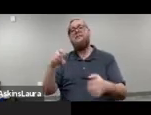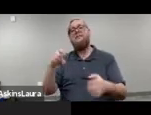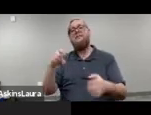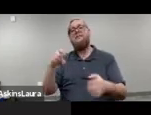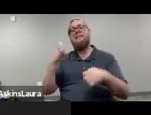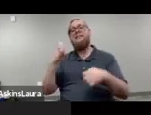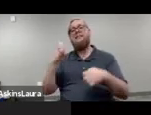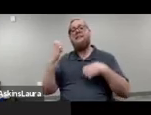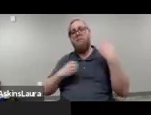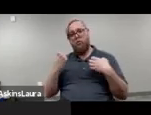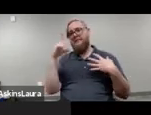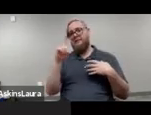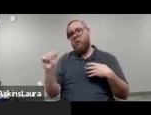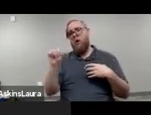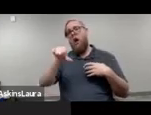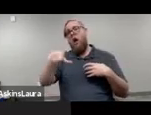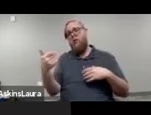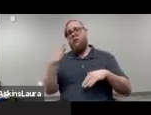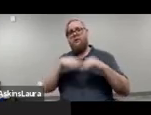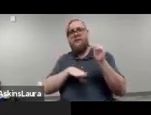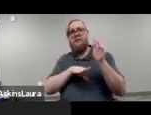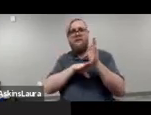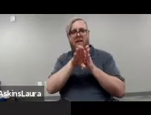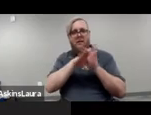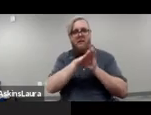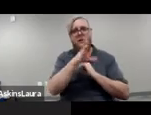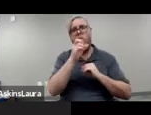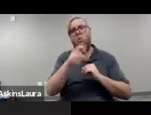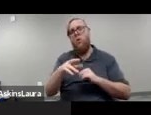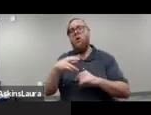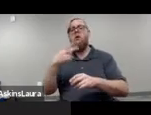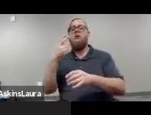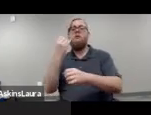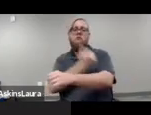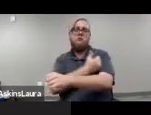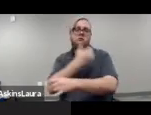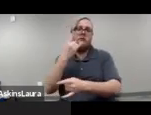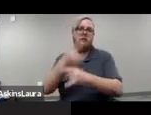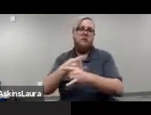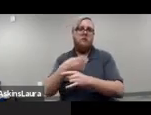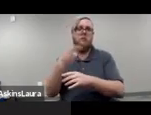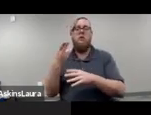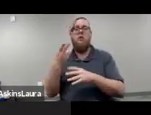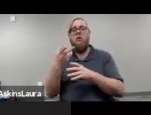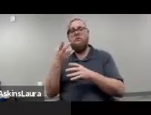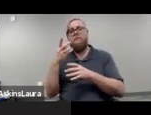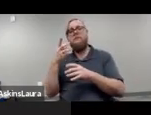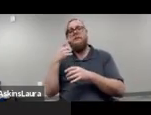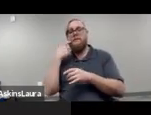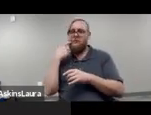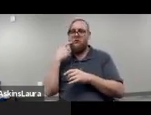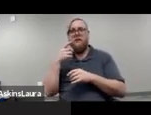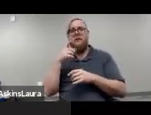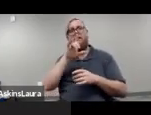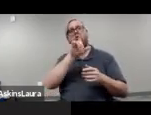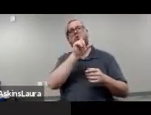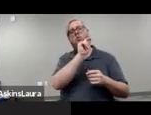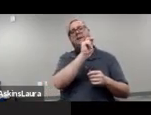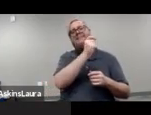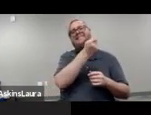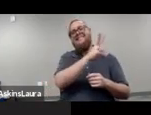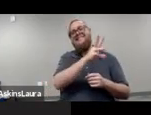disorder other than a developmental or substance use disorder. And this was in fiscal year 2016 to 2017.